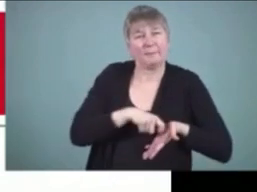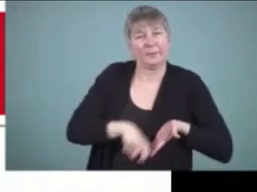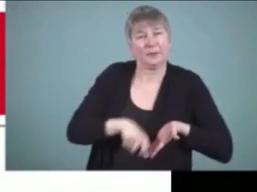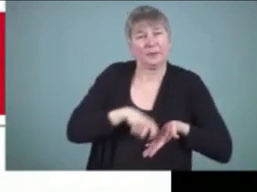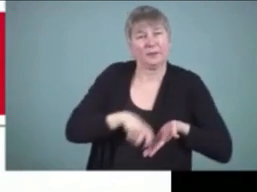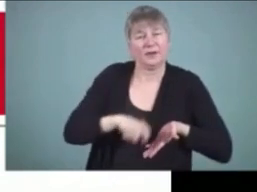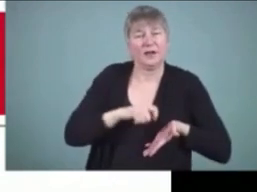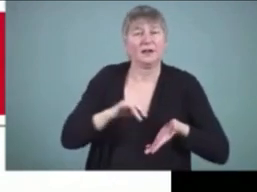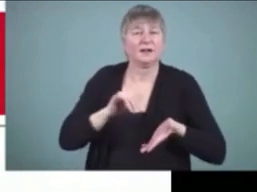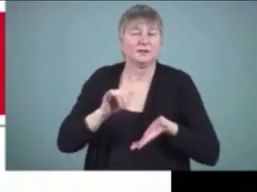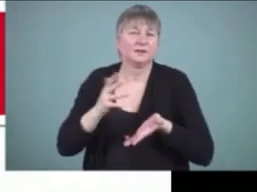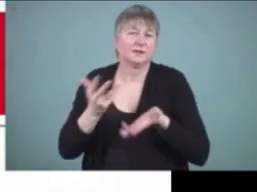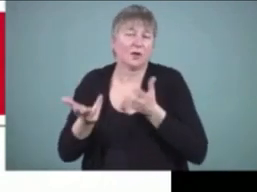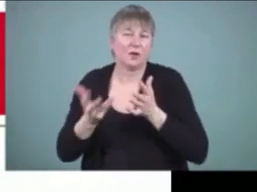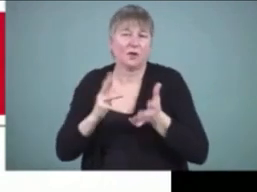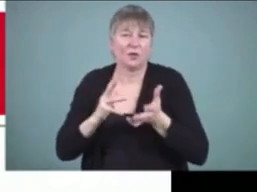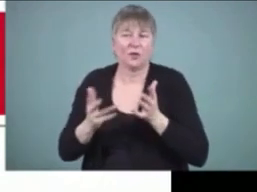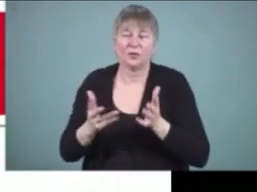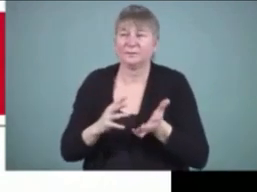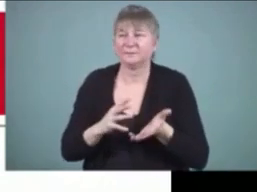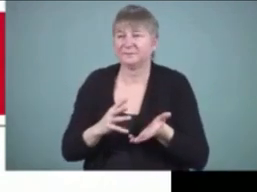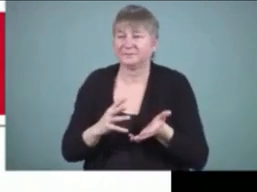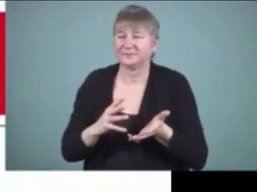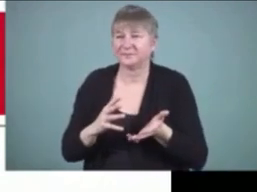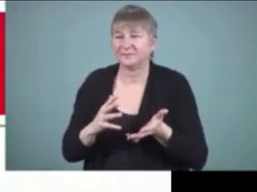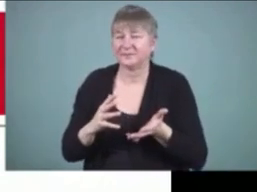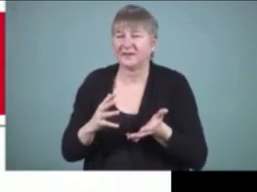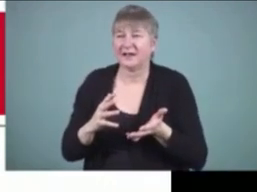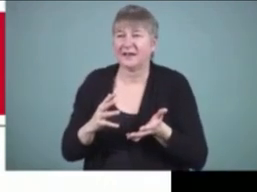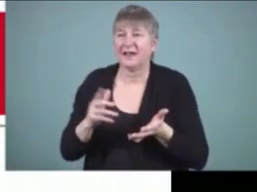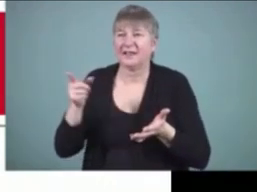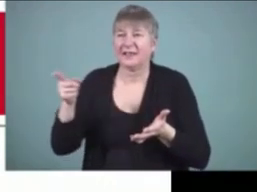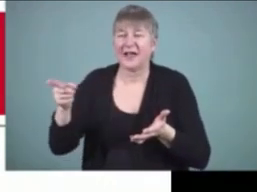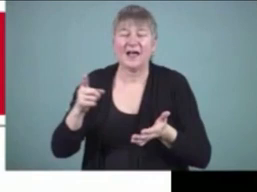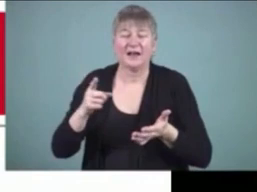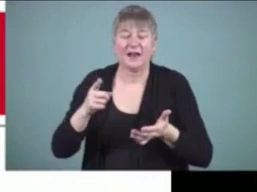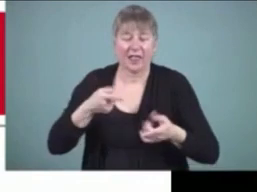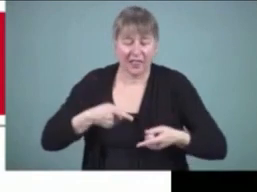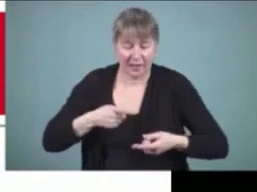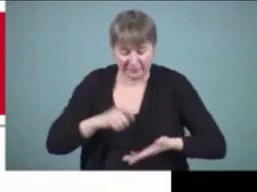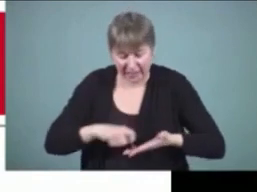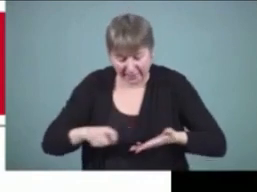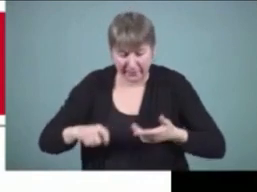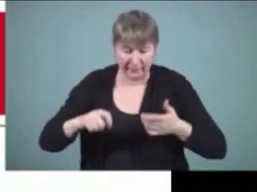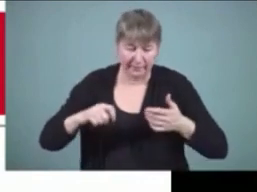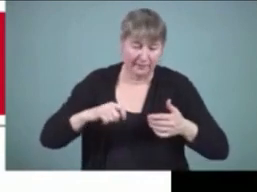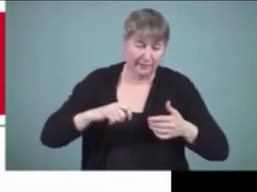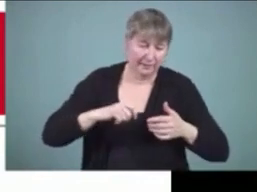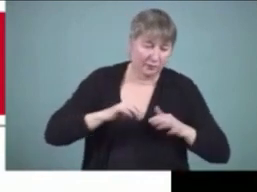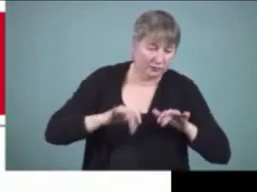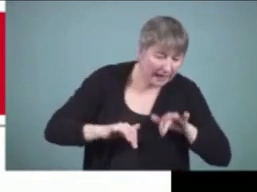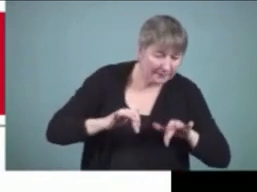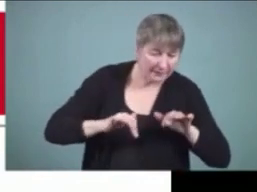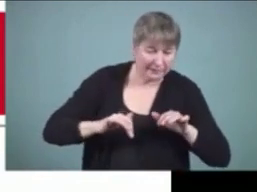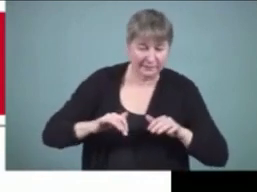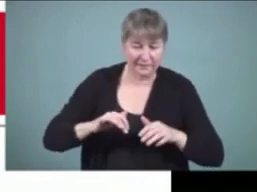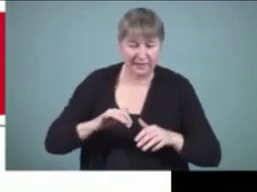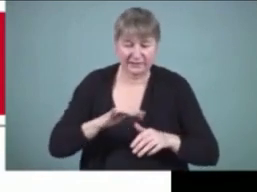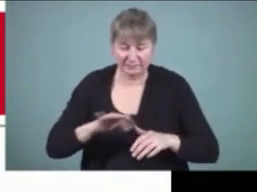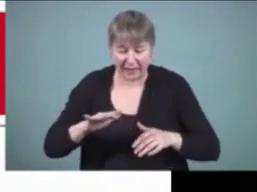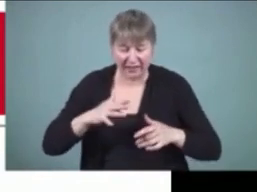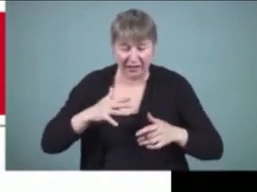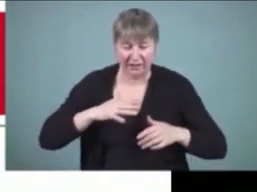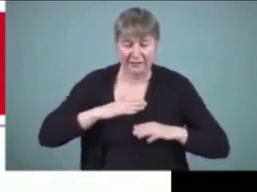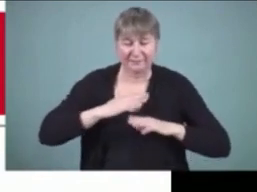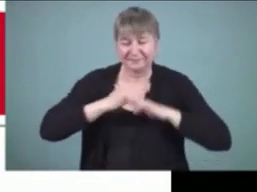of the generation of the the actually the holding the pencil or typing and the spelling and all of that away from the